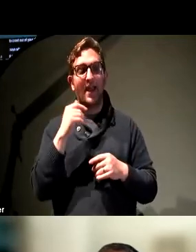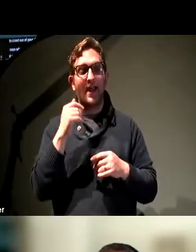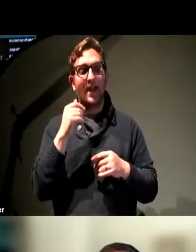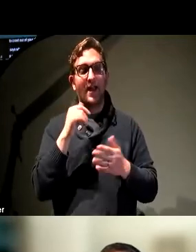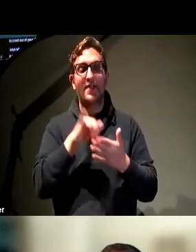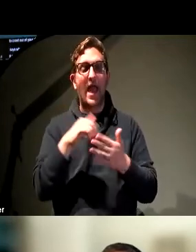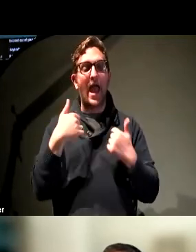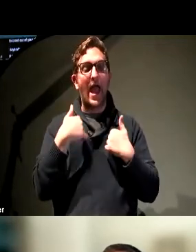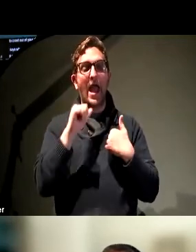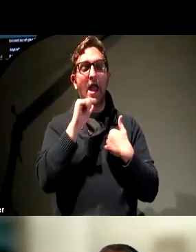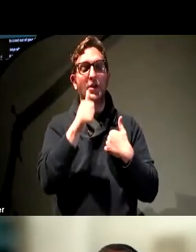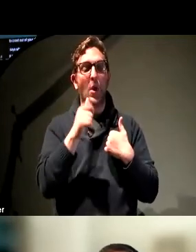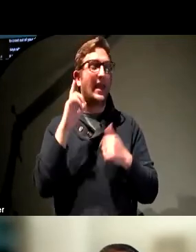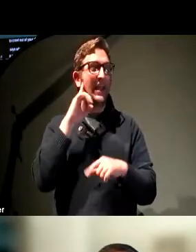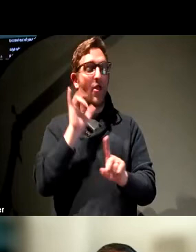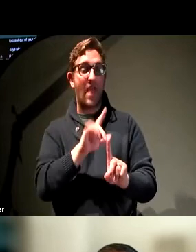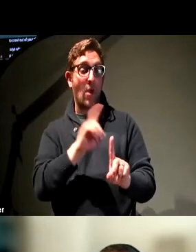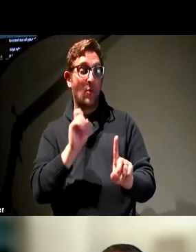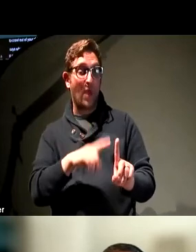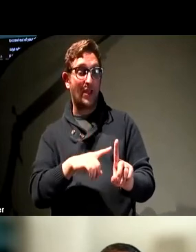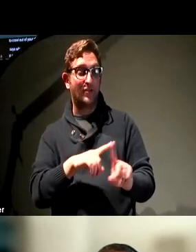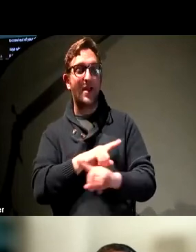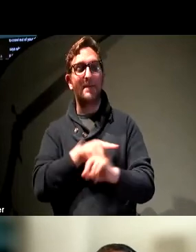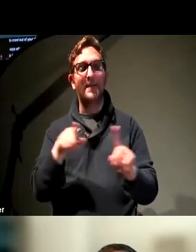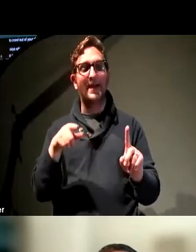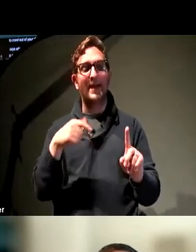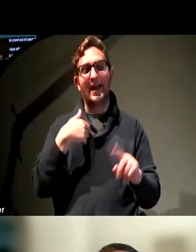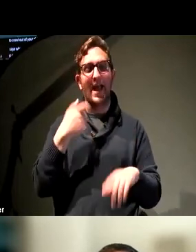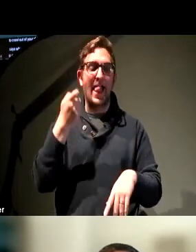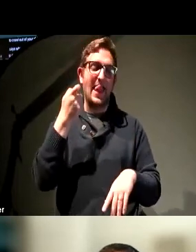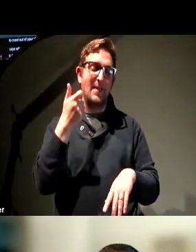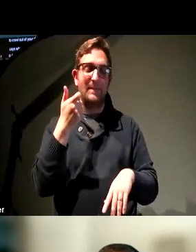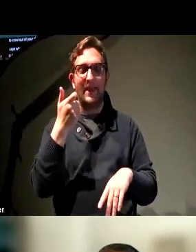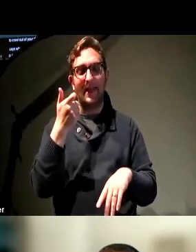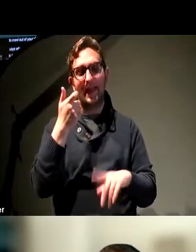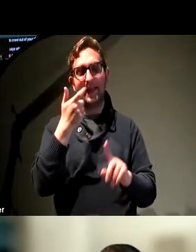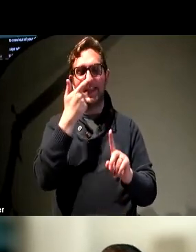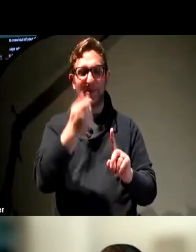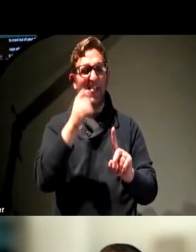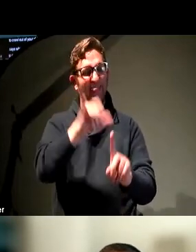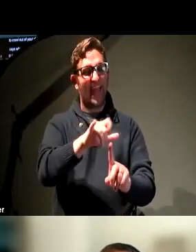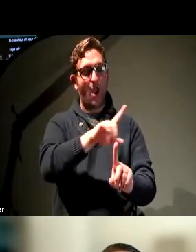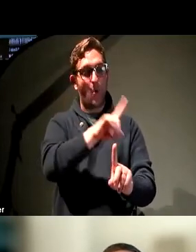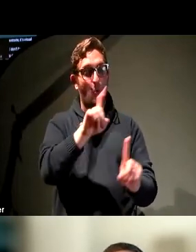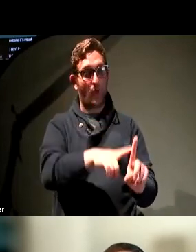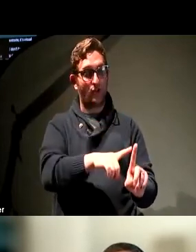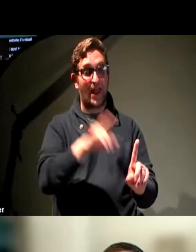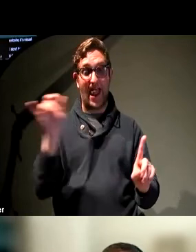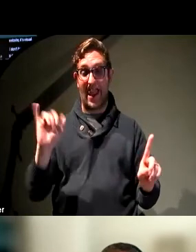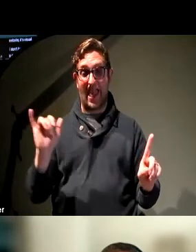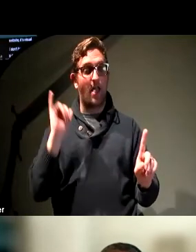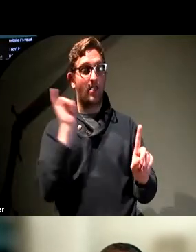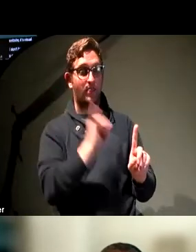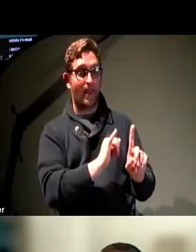question. While I do kind of get a little creepy crawly about it, I think that question and questions like it are going